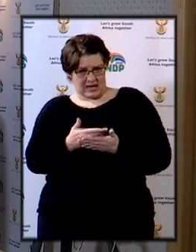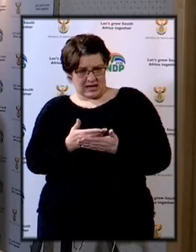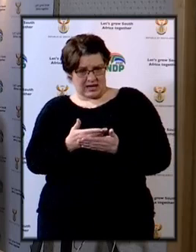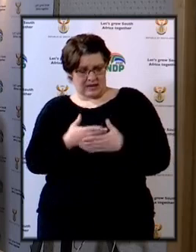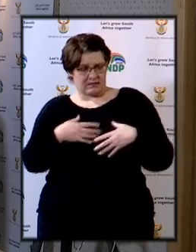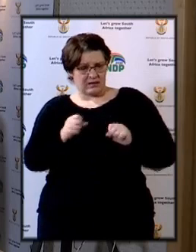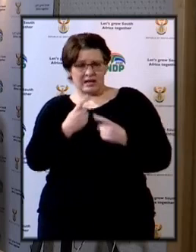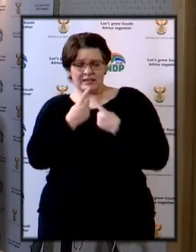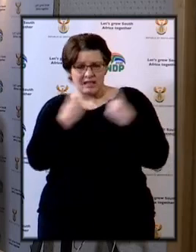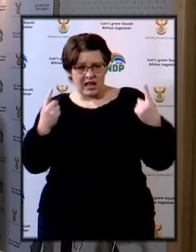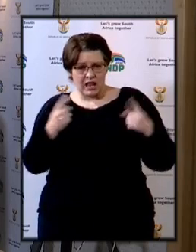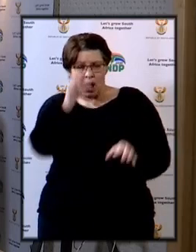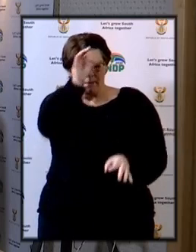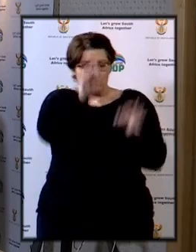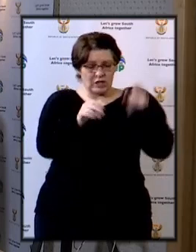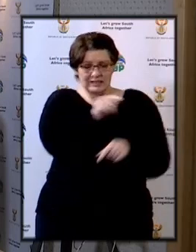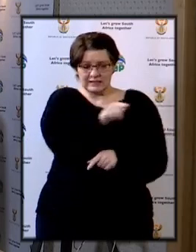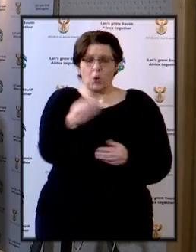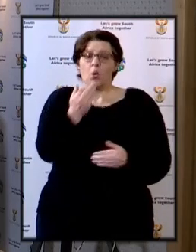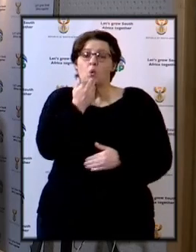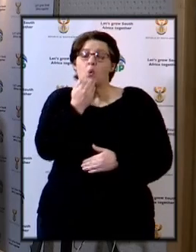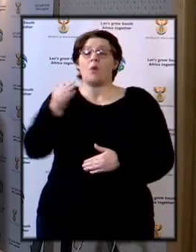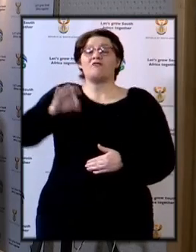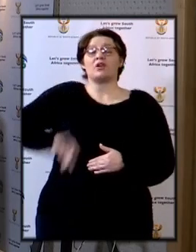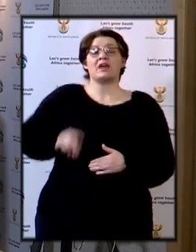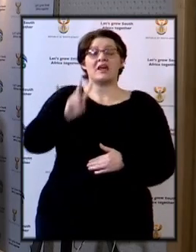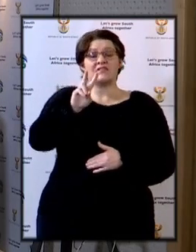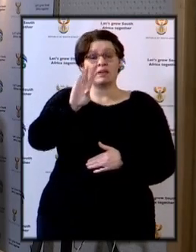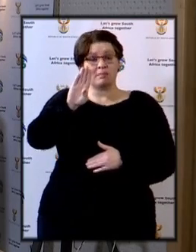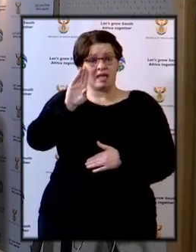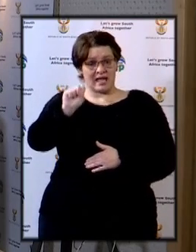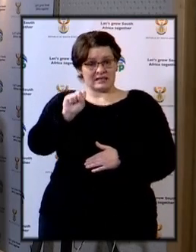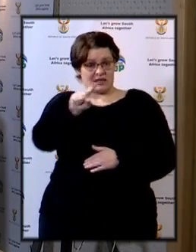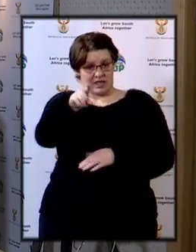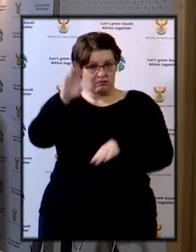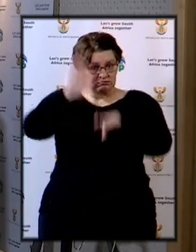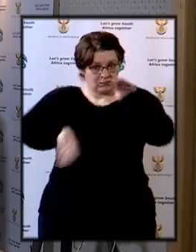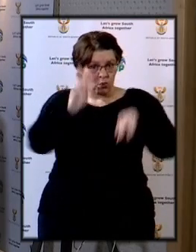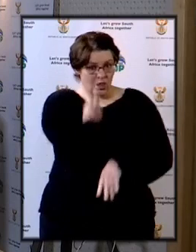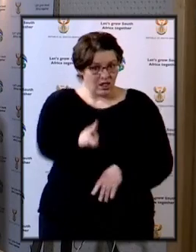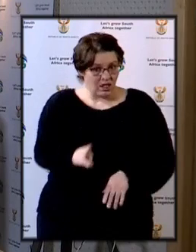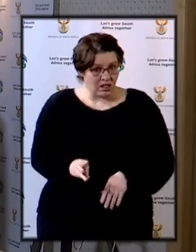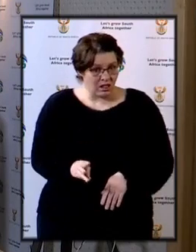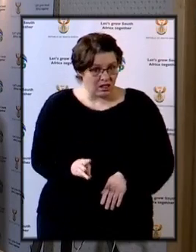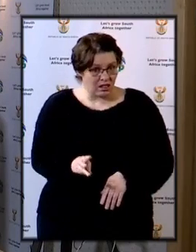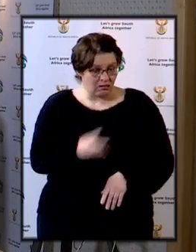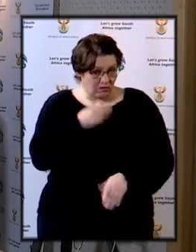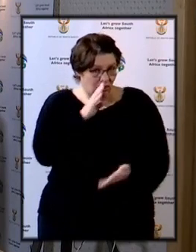provide an undertaking that politicians who benefited from VBS will be made to account?